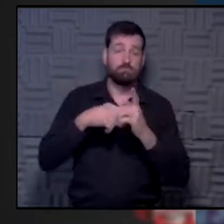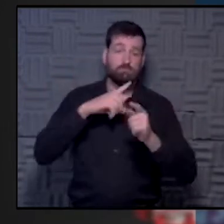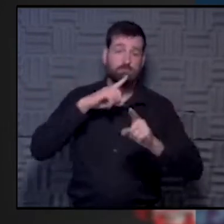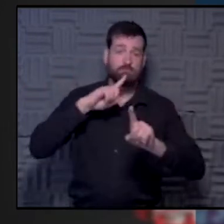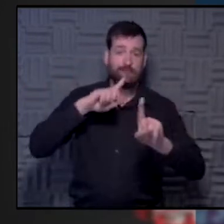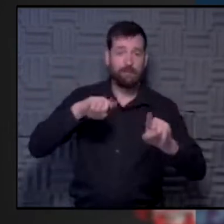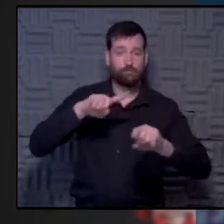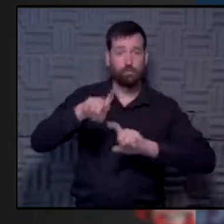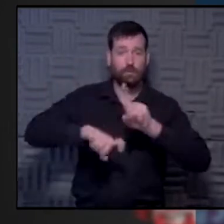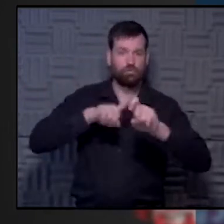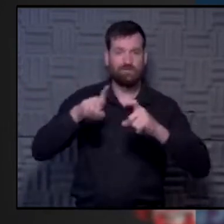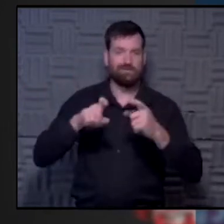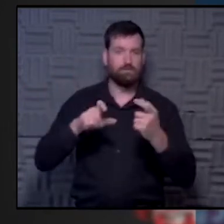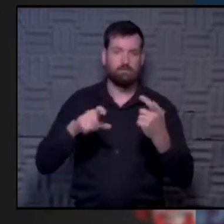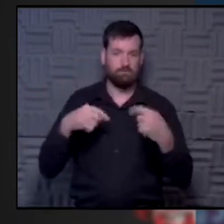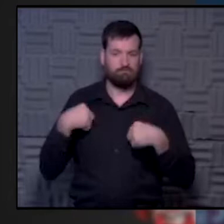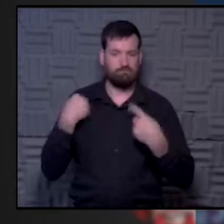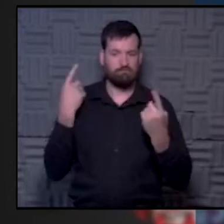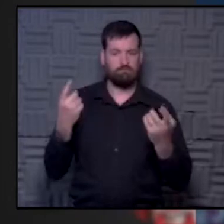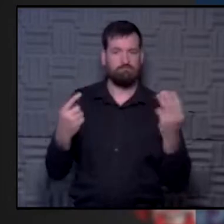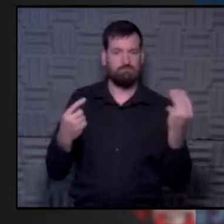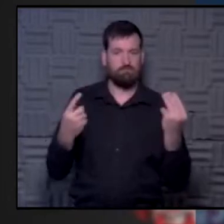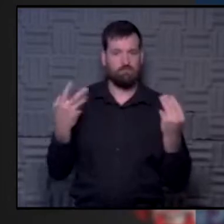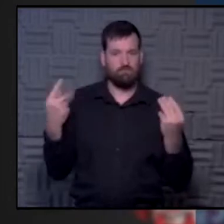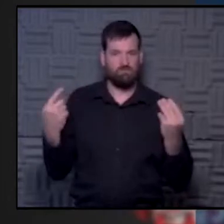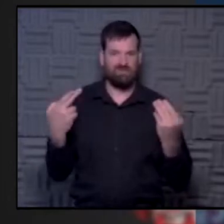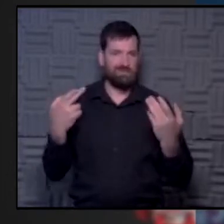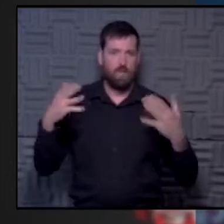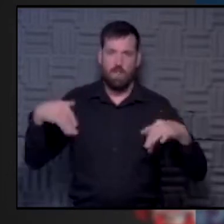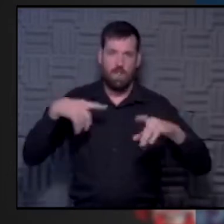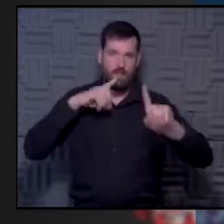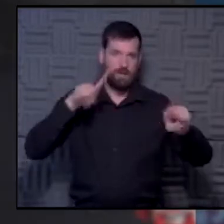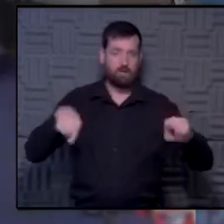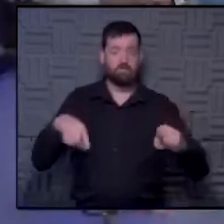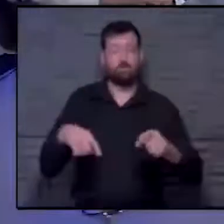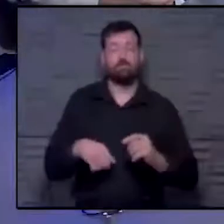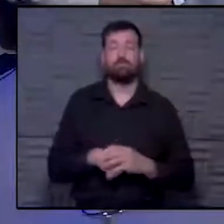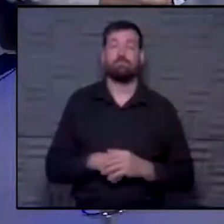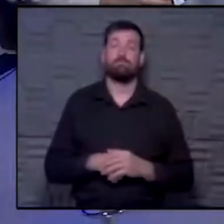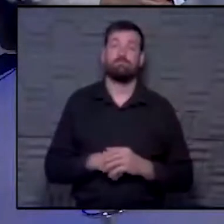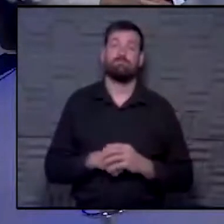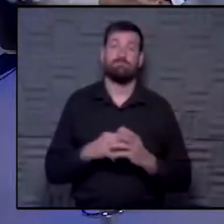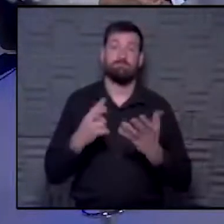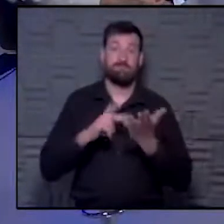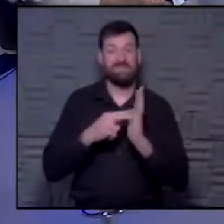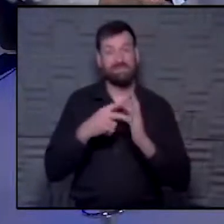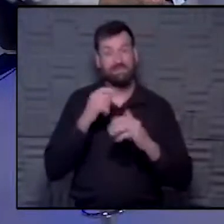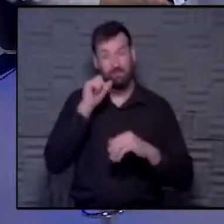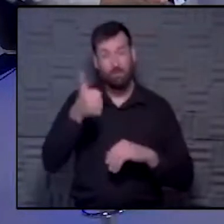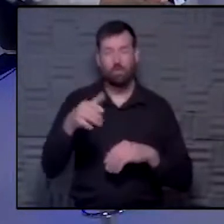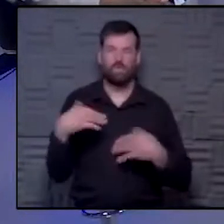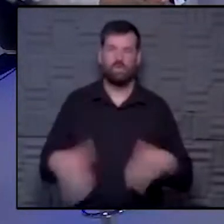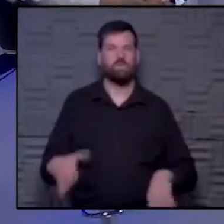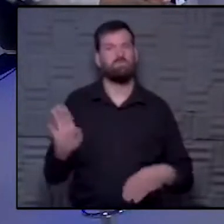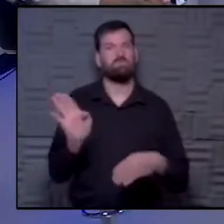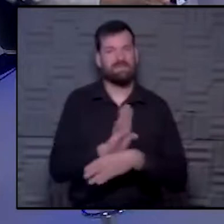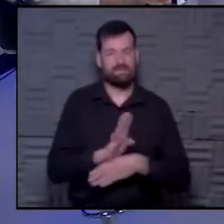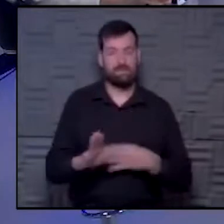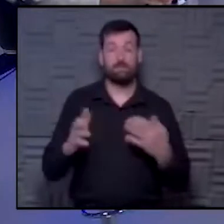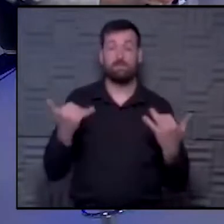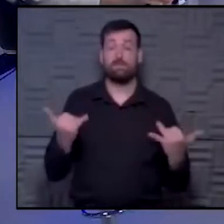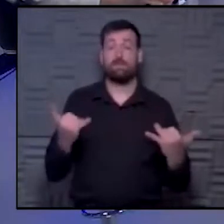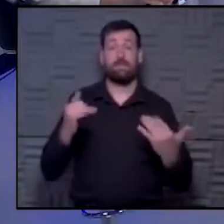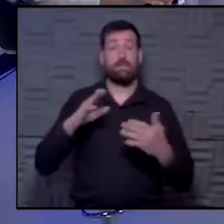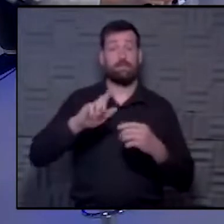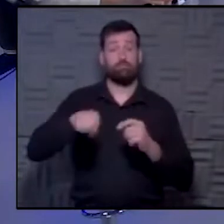that we didn't get to during the week, as Jill just mentioned. That leaves us with a very full agenda tomorrow. So as we wrap up today,